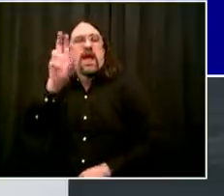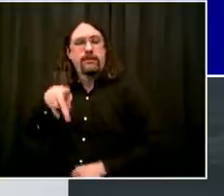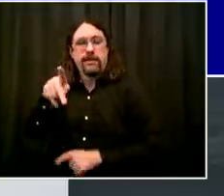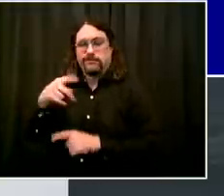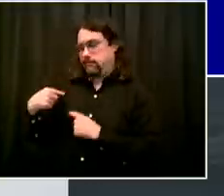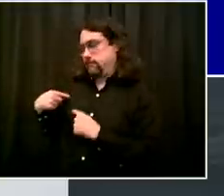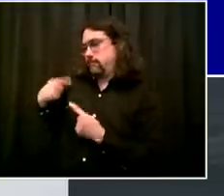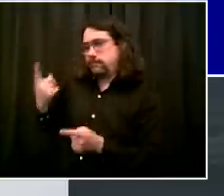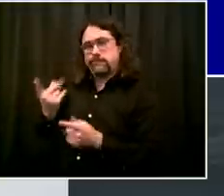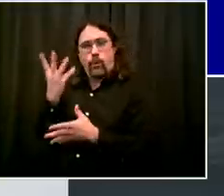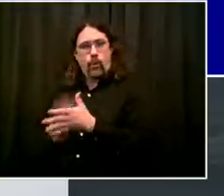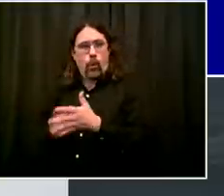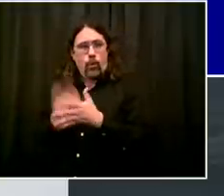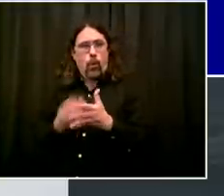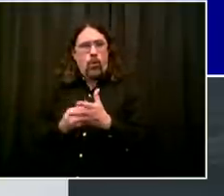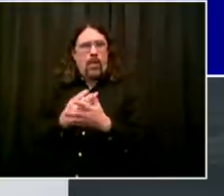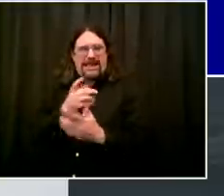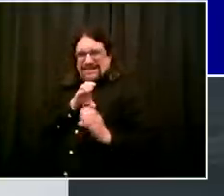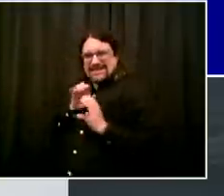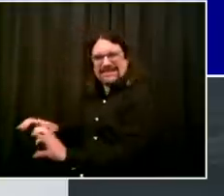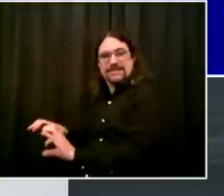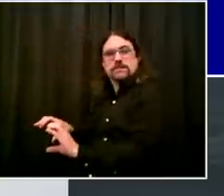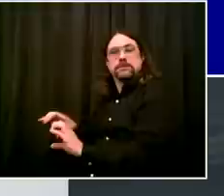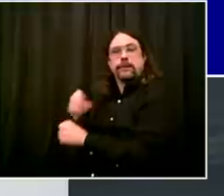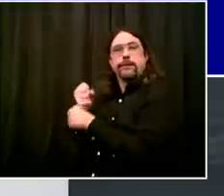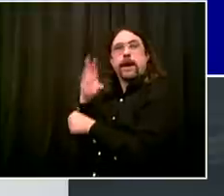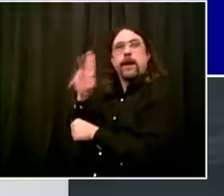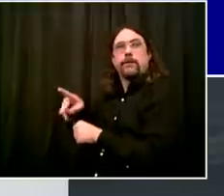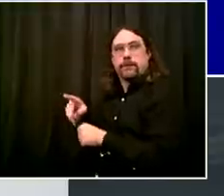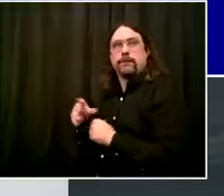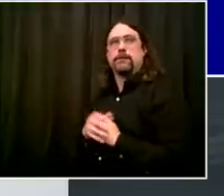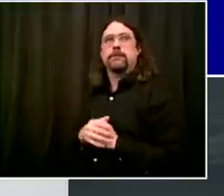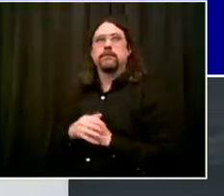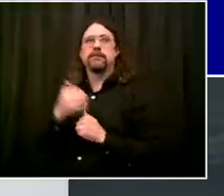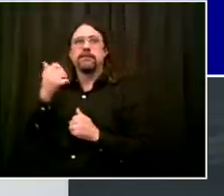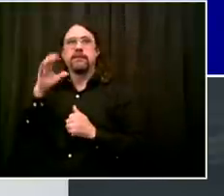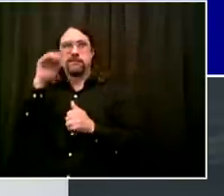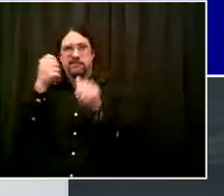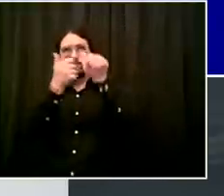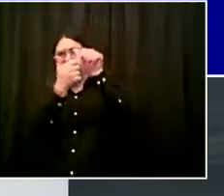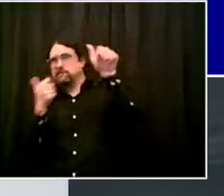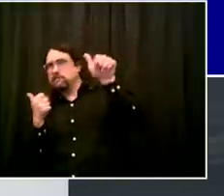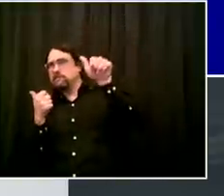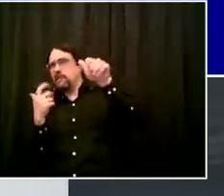build that will benefit New York City, and they're going to help us get the stimulus done so we can do that.